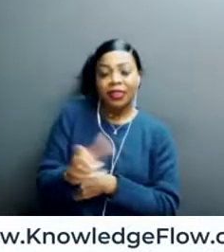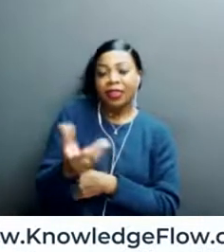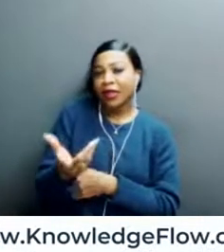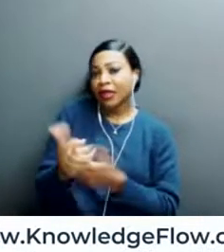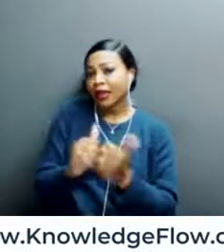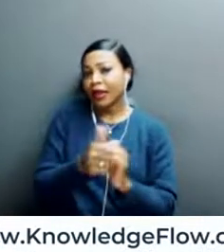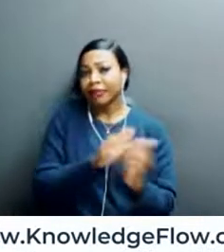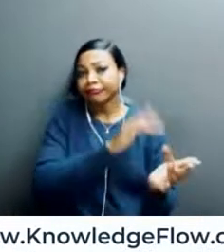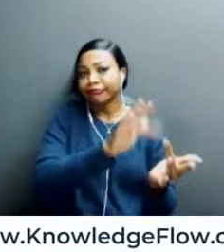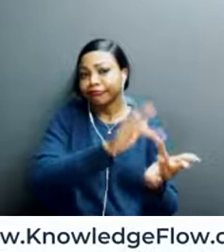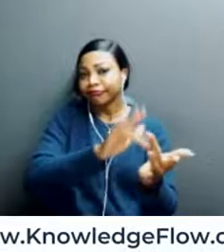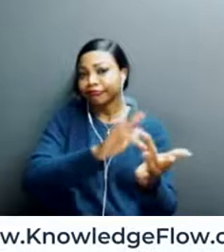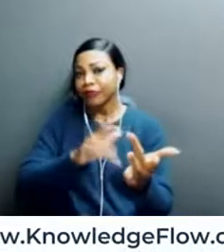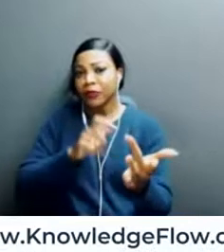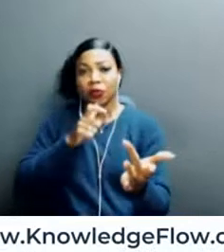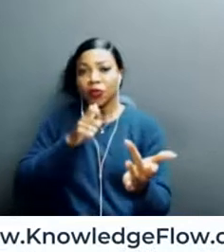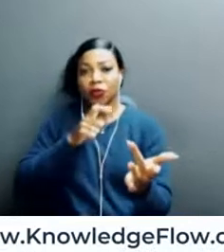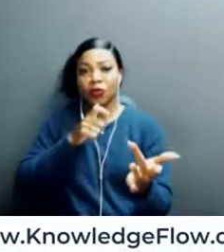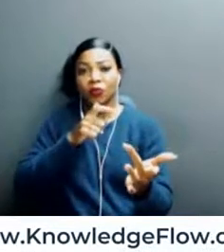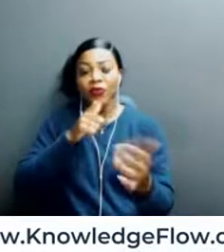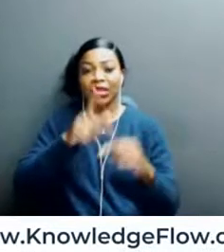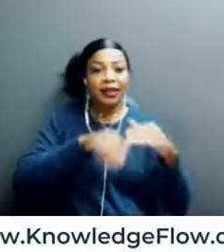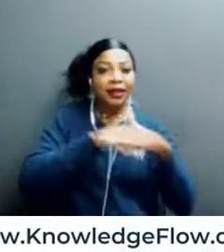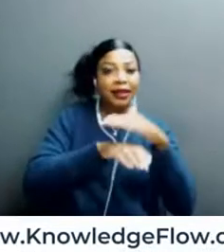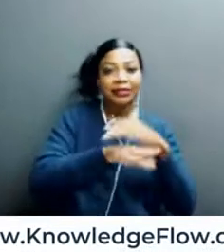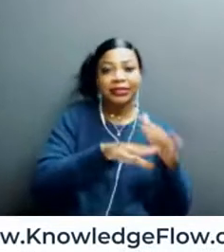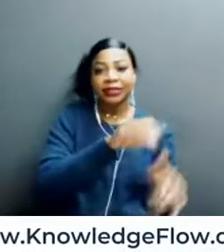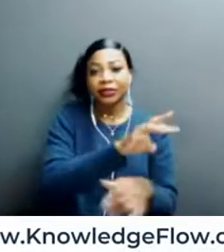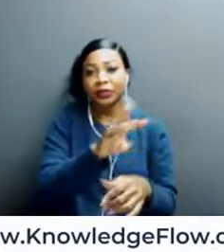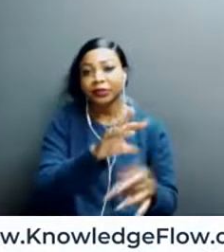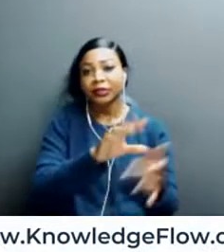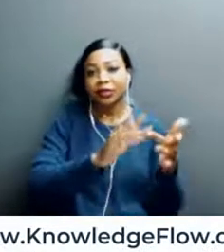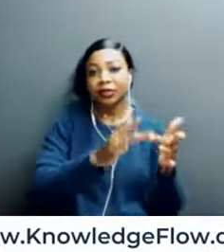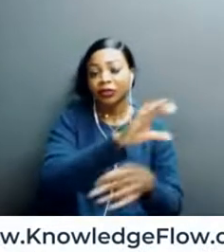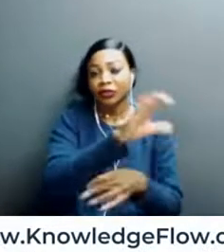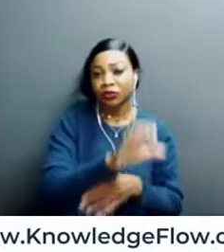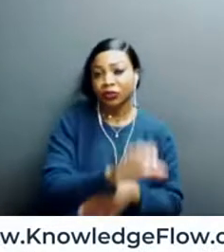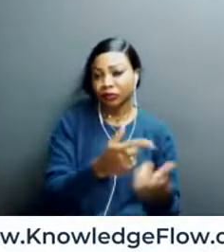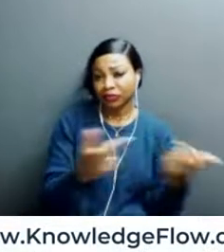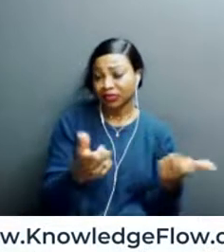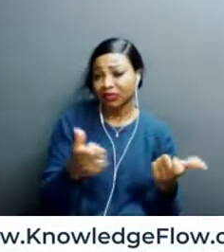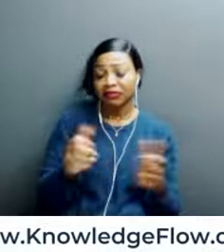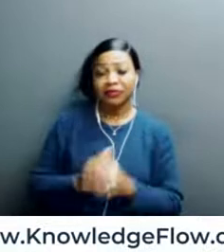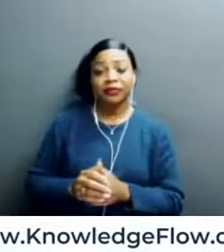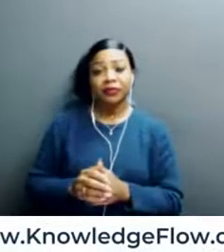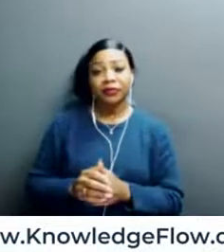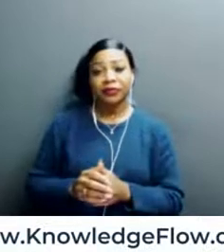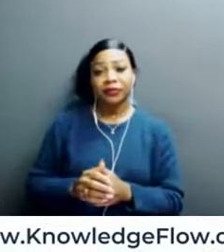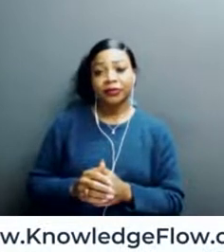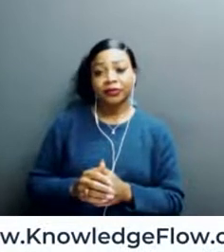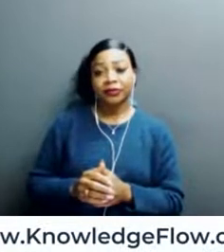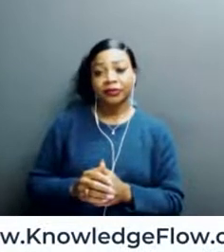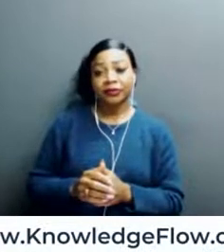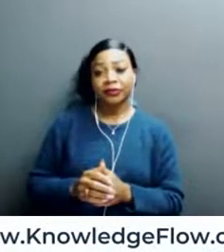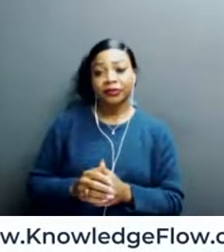are not already online or do not have somebody to assist them with getting online, which is a very fair question. So, how do